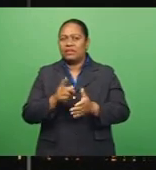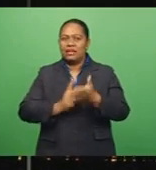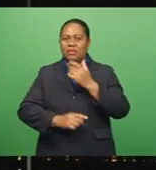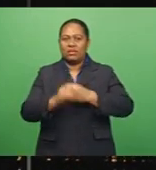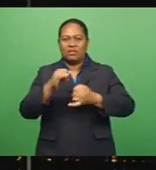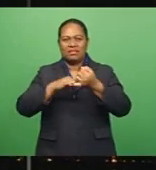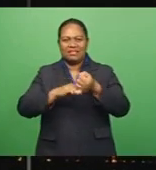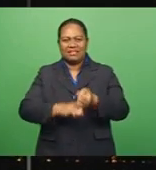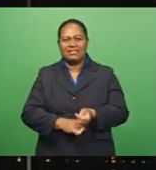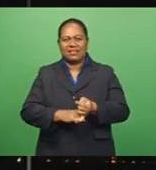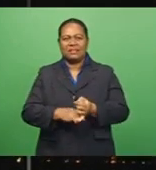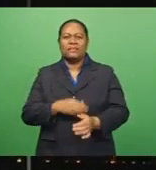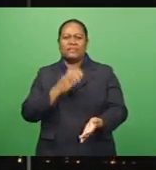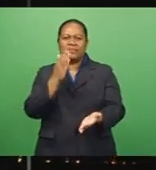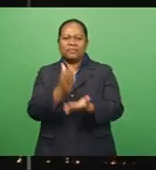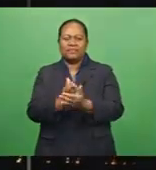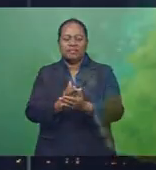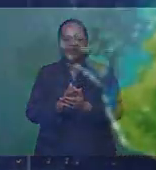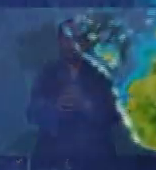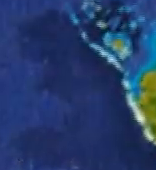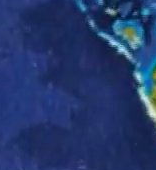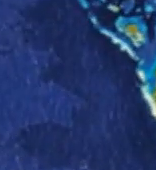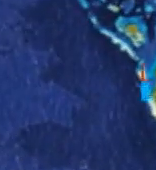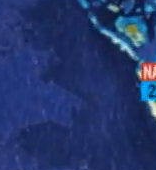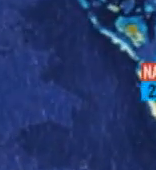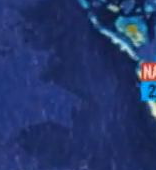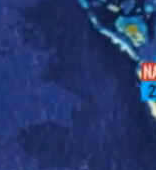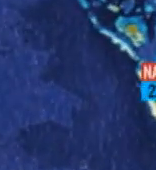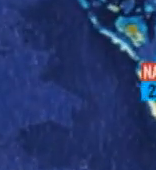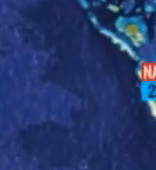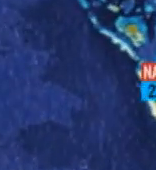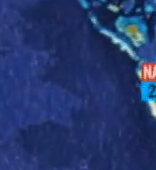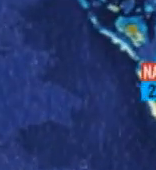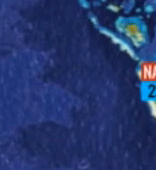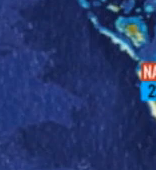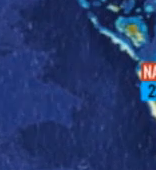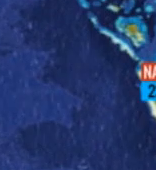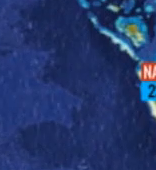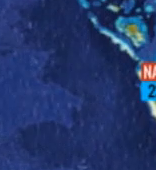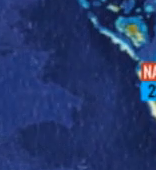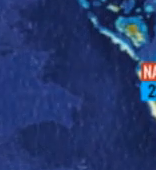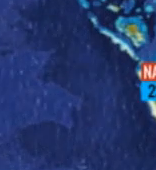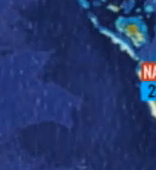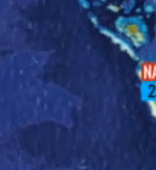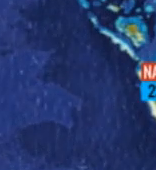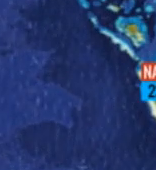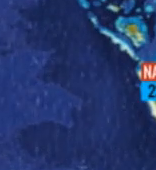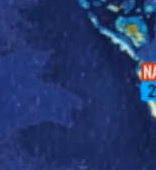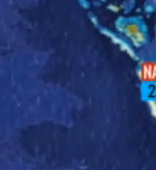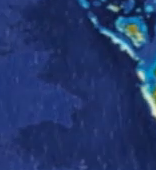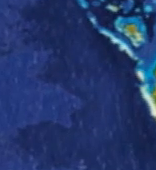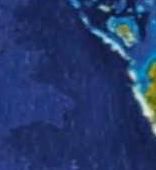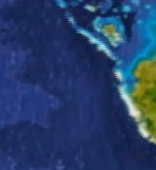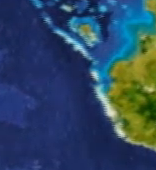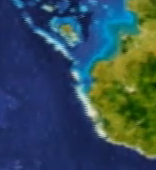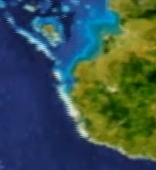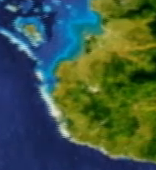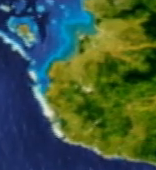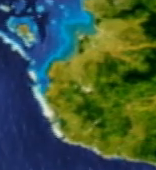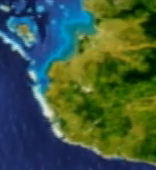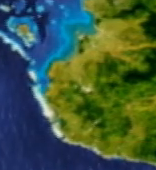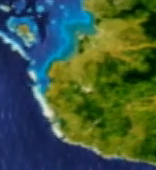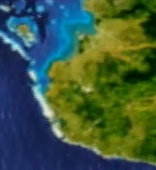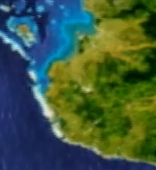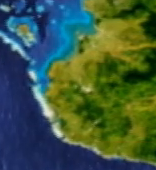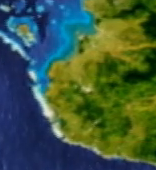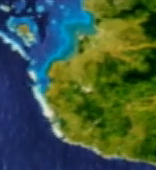directs strong easterly winds over the group. In the west, today it was mainly clear skies and sunshine. From Pacific